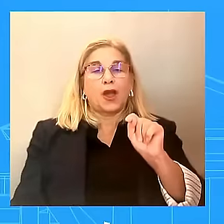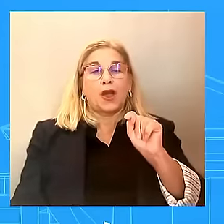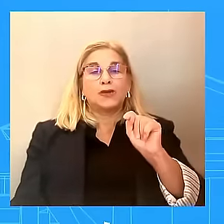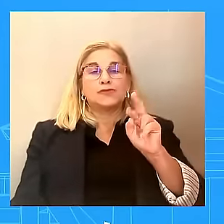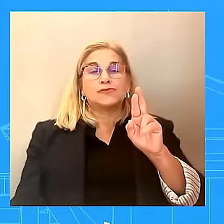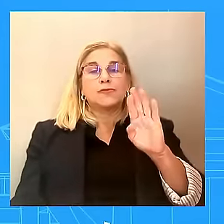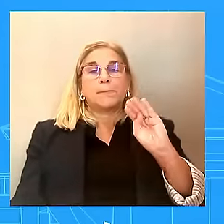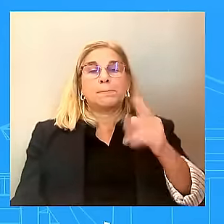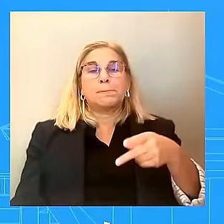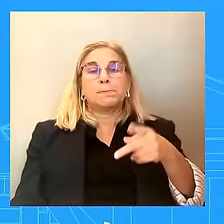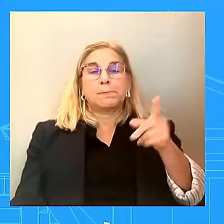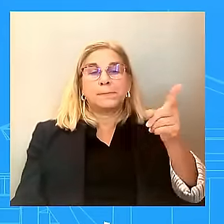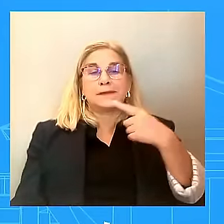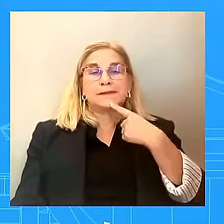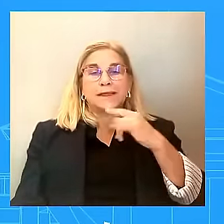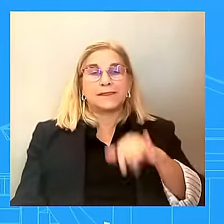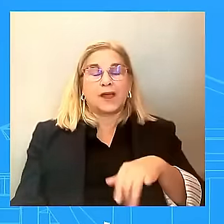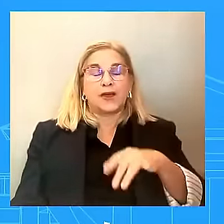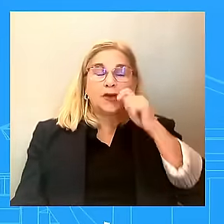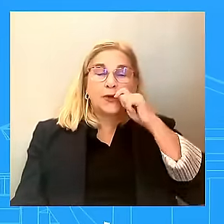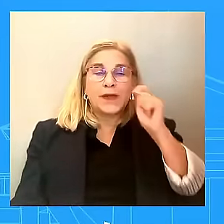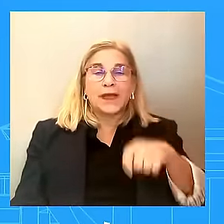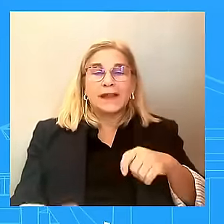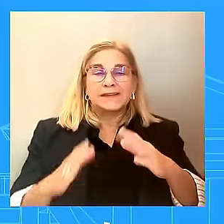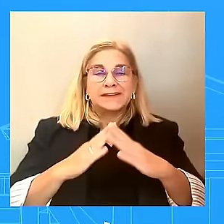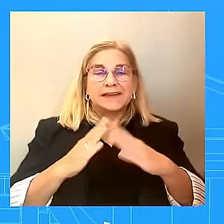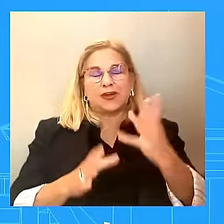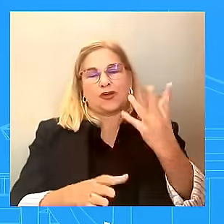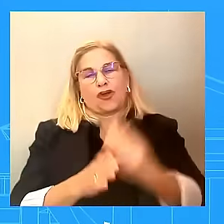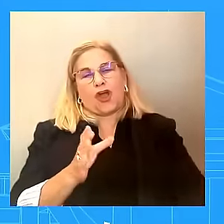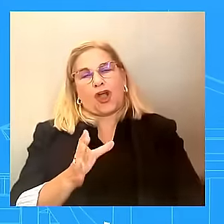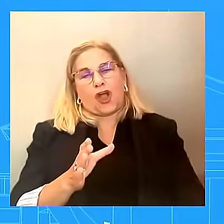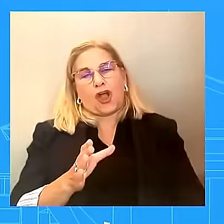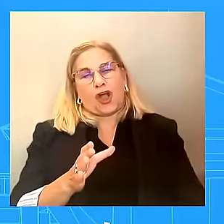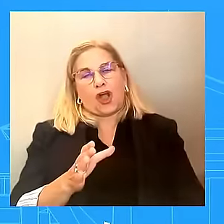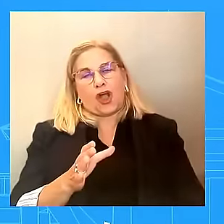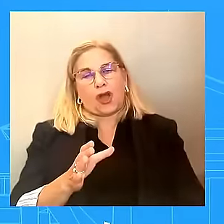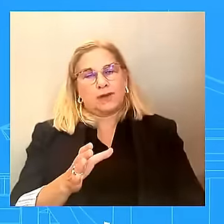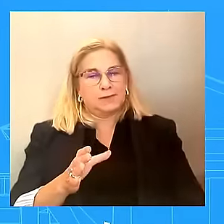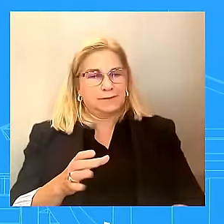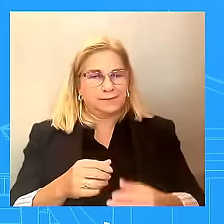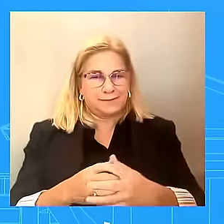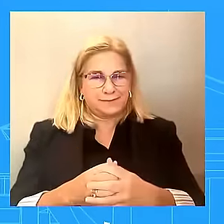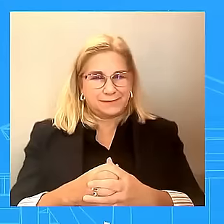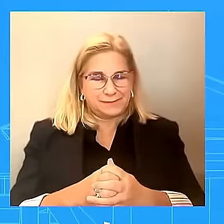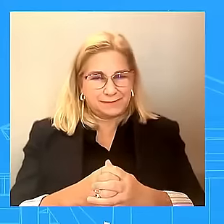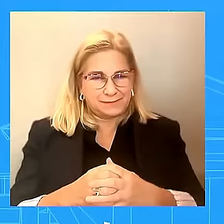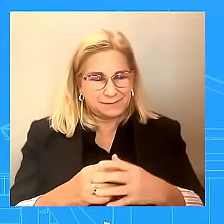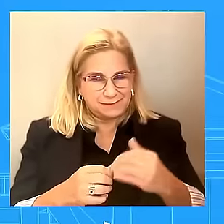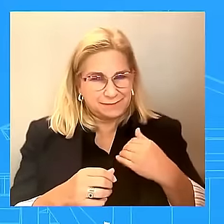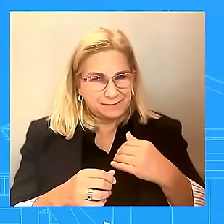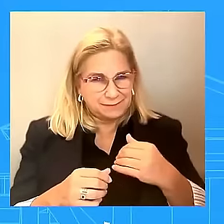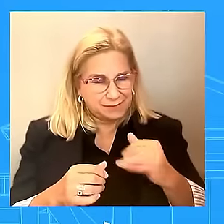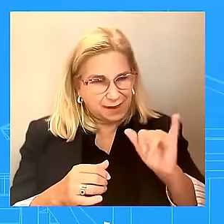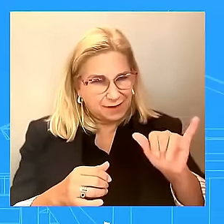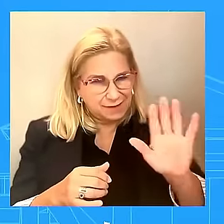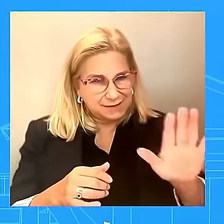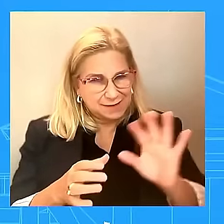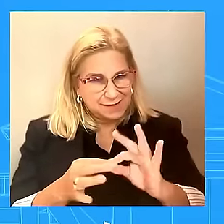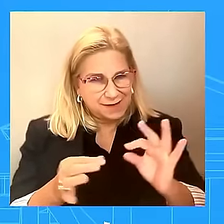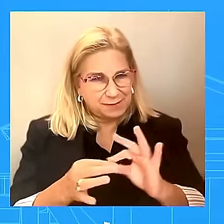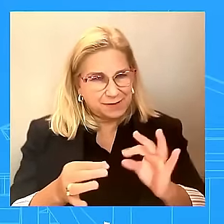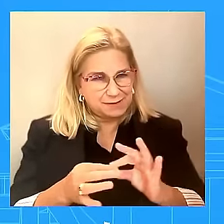the country while they refuse to make a deal, or this comment that he wants them to win, kind of suggesting that he – they want